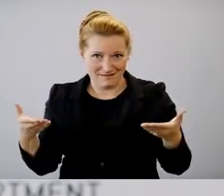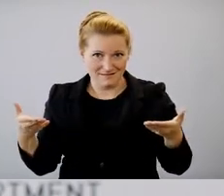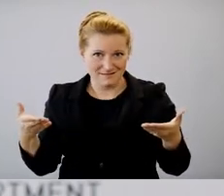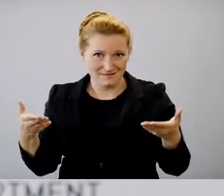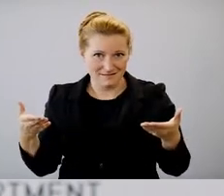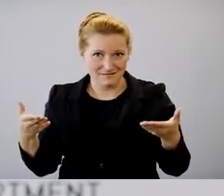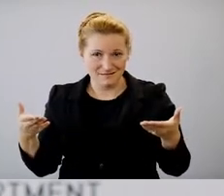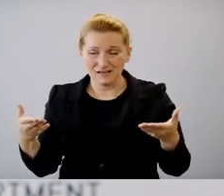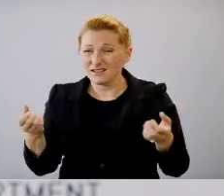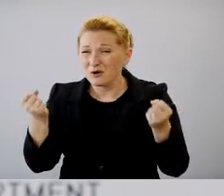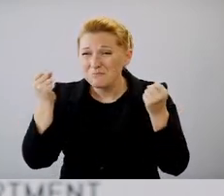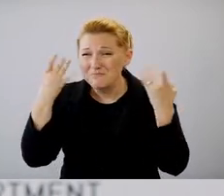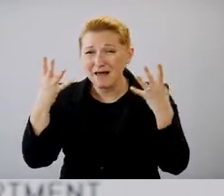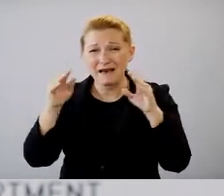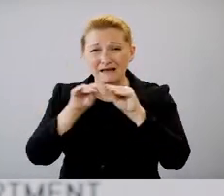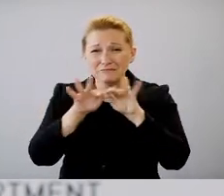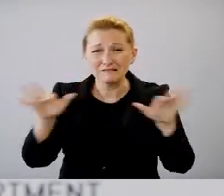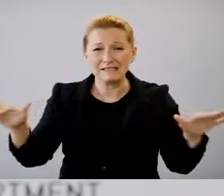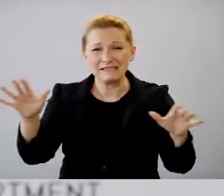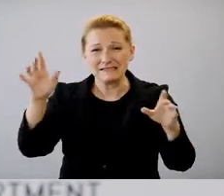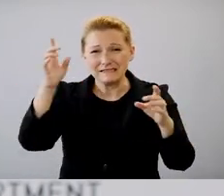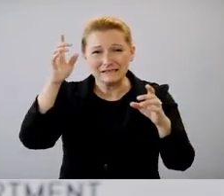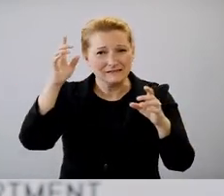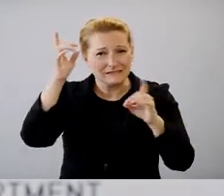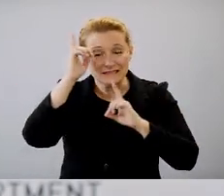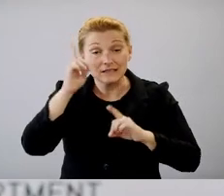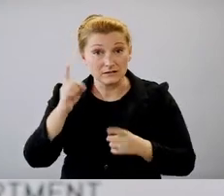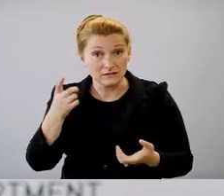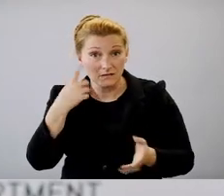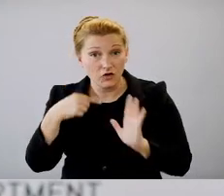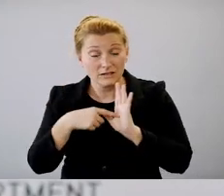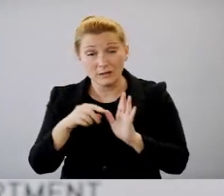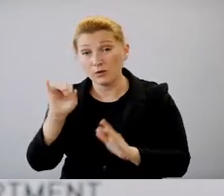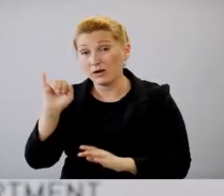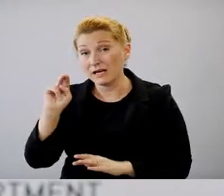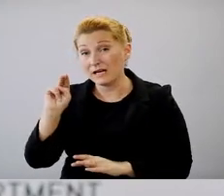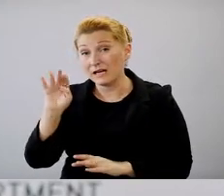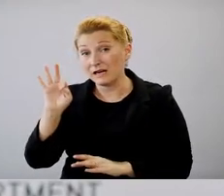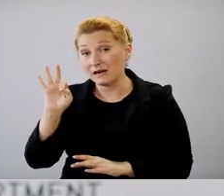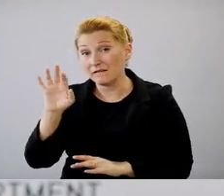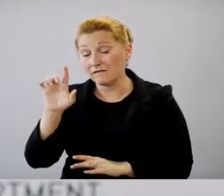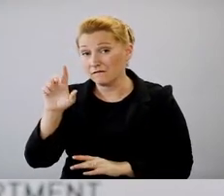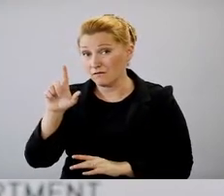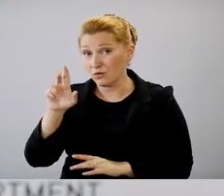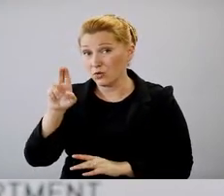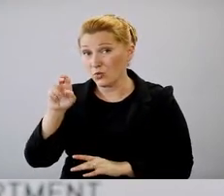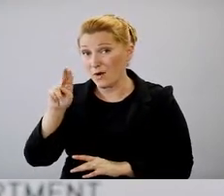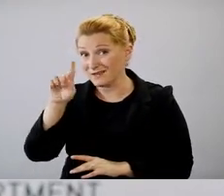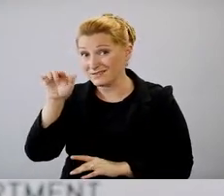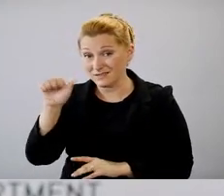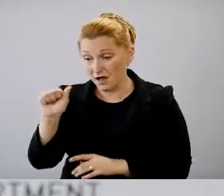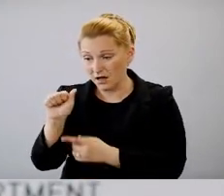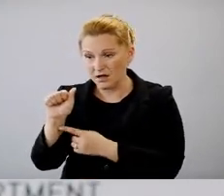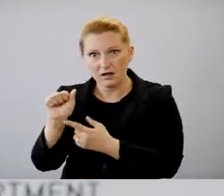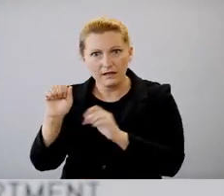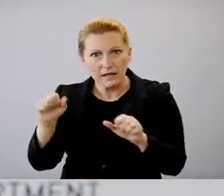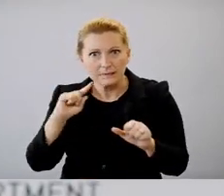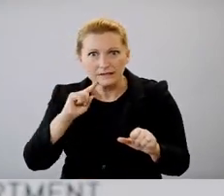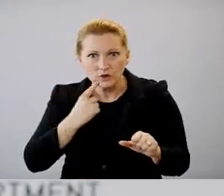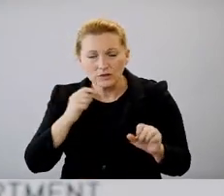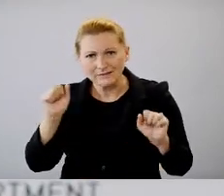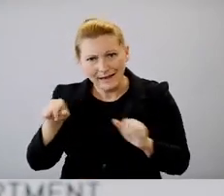number of communicable disease. And, and I can use influenza as an example. Influenza is, can be very serious. It can kill children,